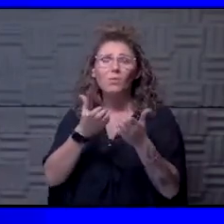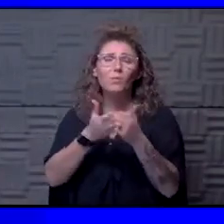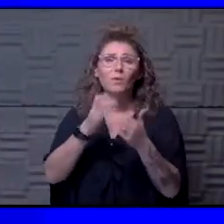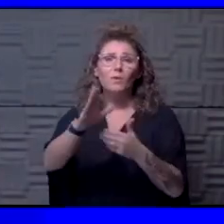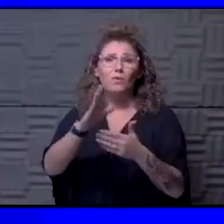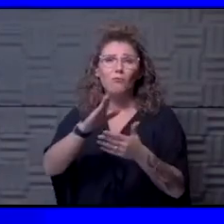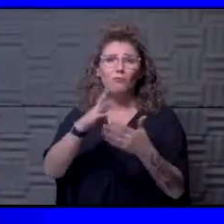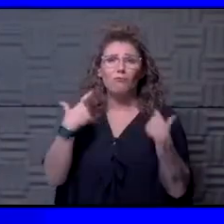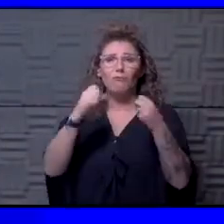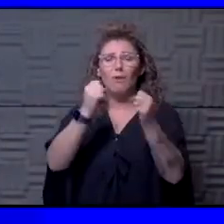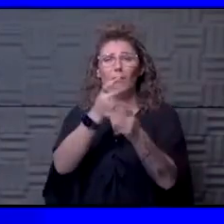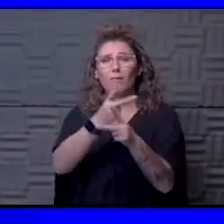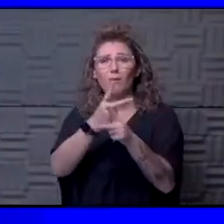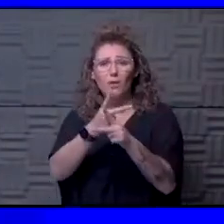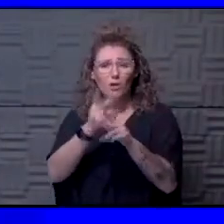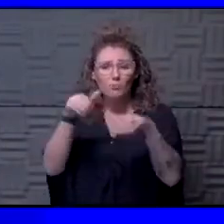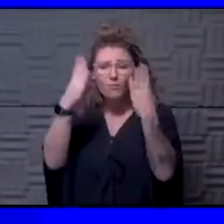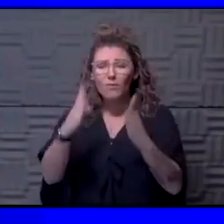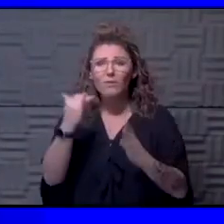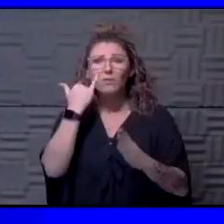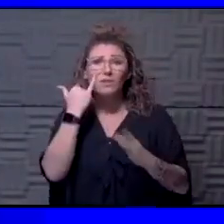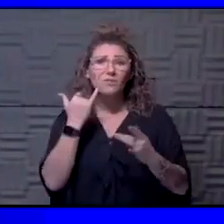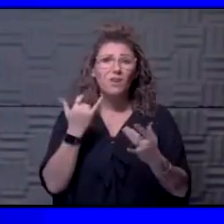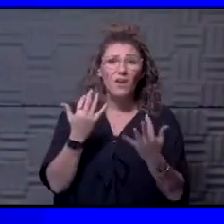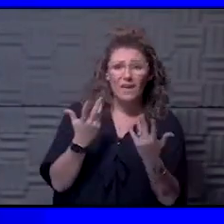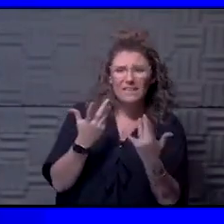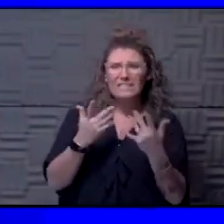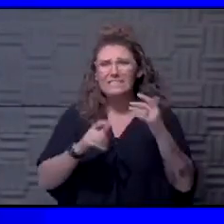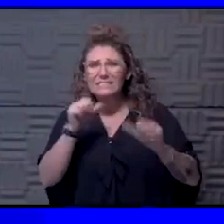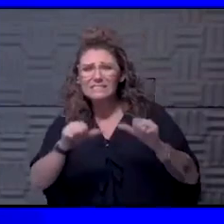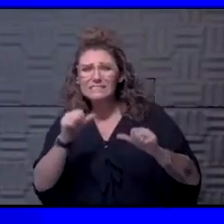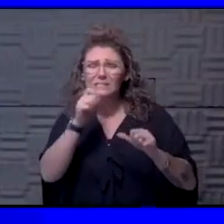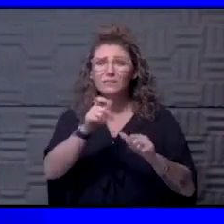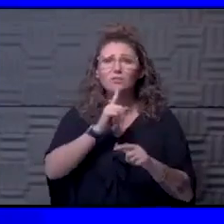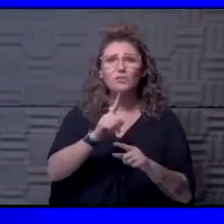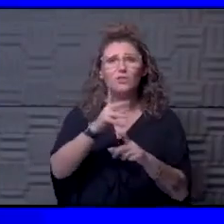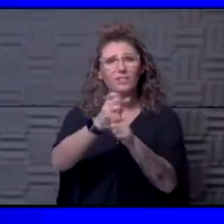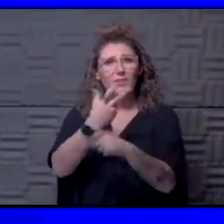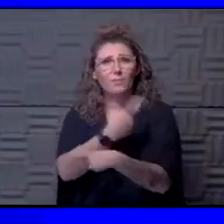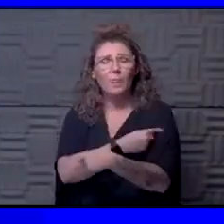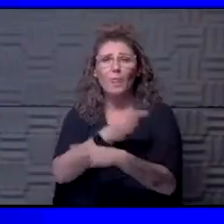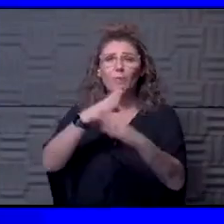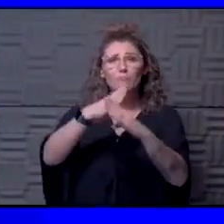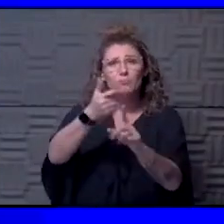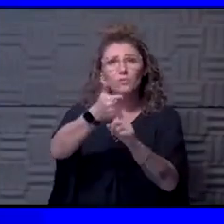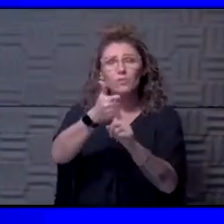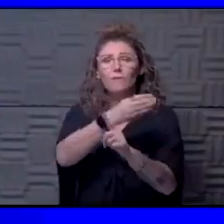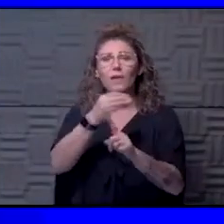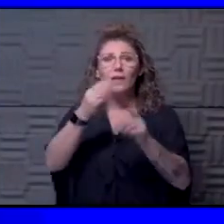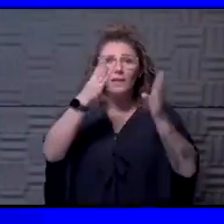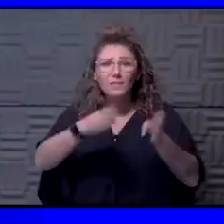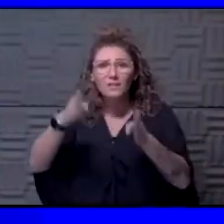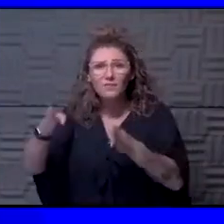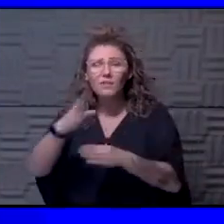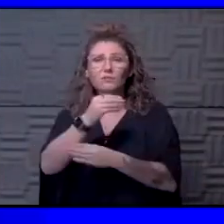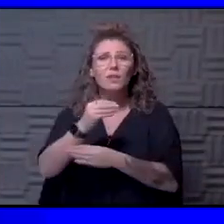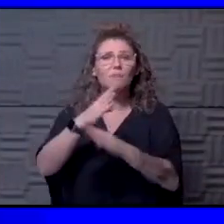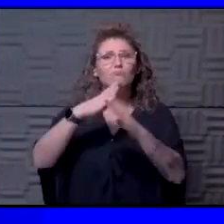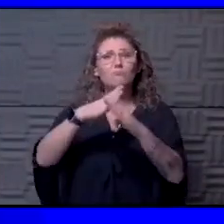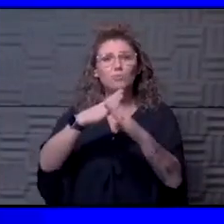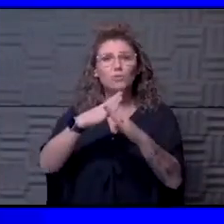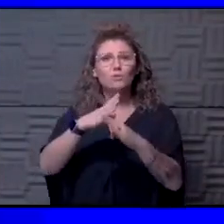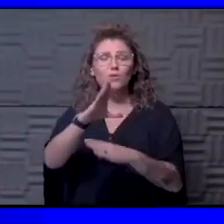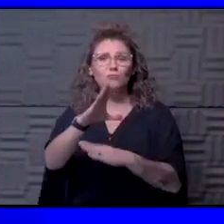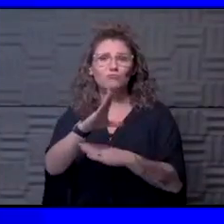If you have hesitancy, talk with your health care provider, get the vaccine, protect yourself as an individual, and protect your